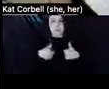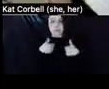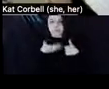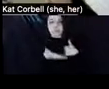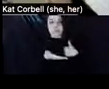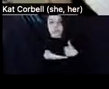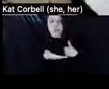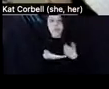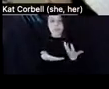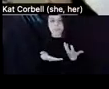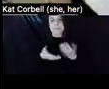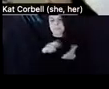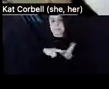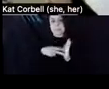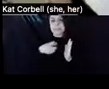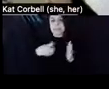them to tenancy status.